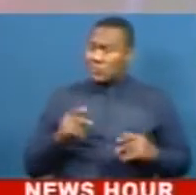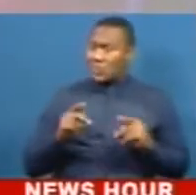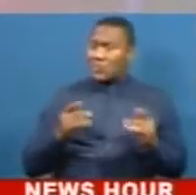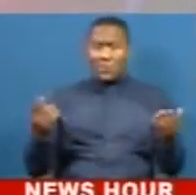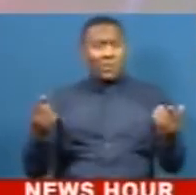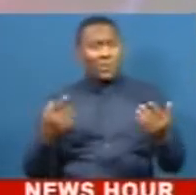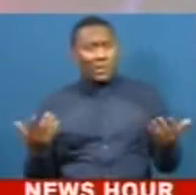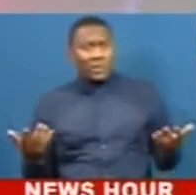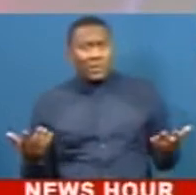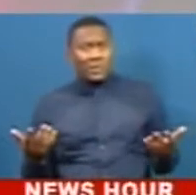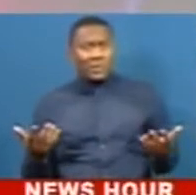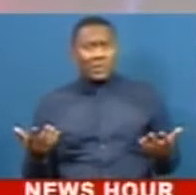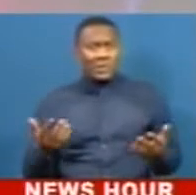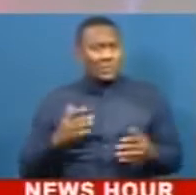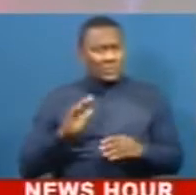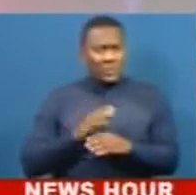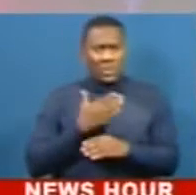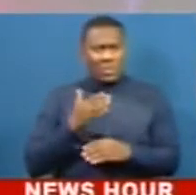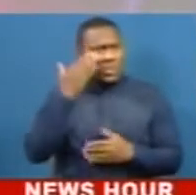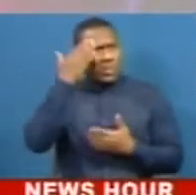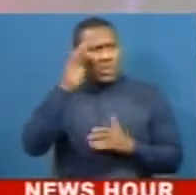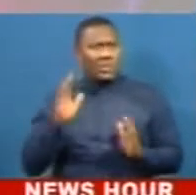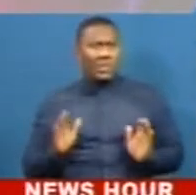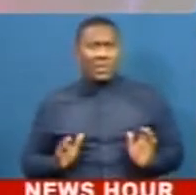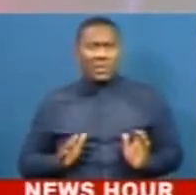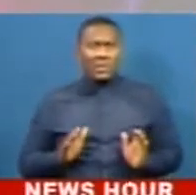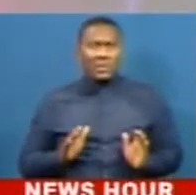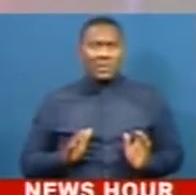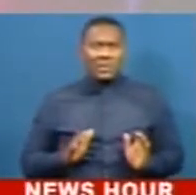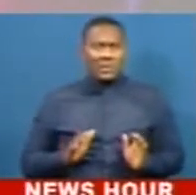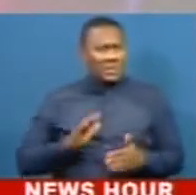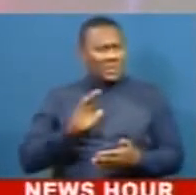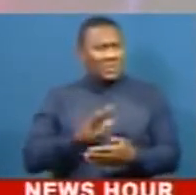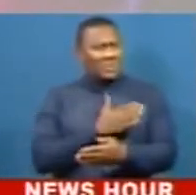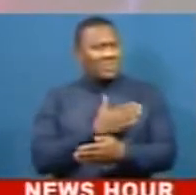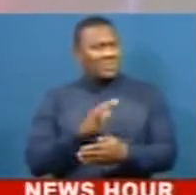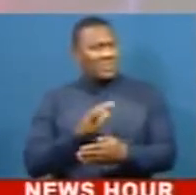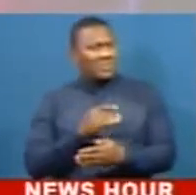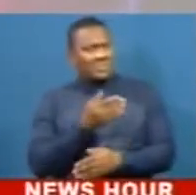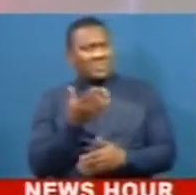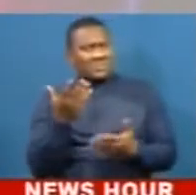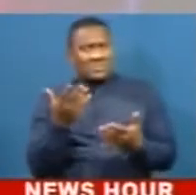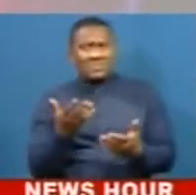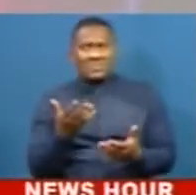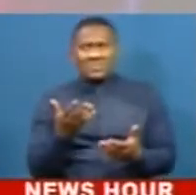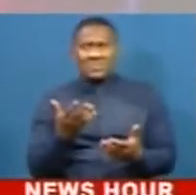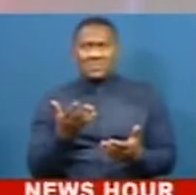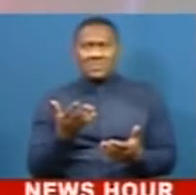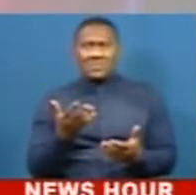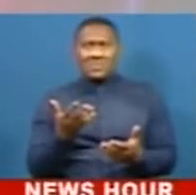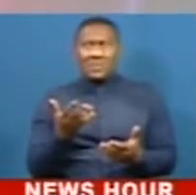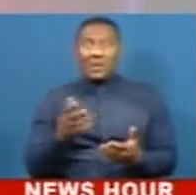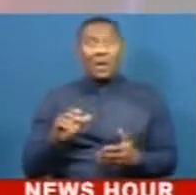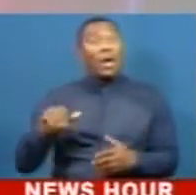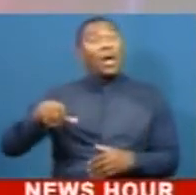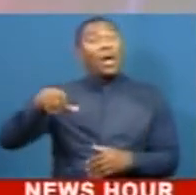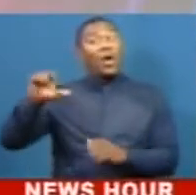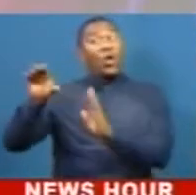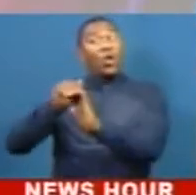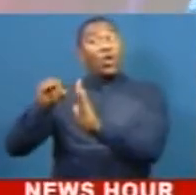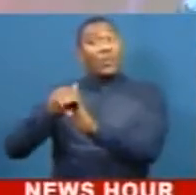don't know what it's called, music or anything. The music that they play, they play music that belongs to another country.